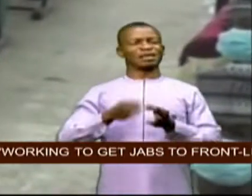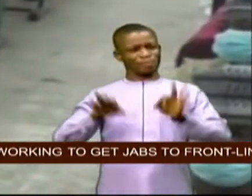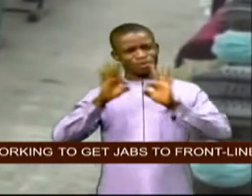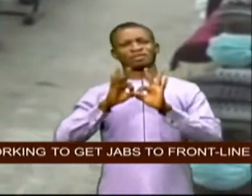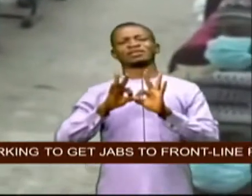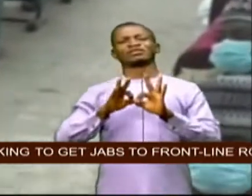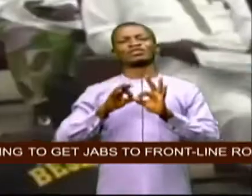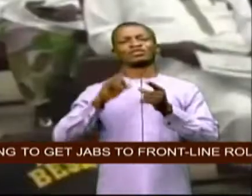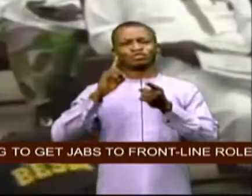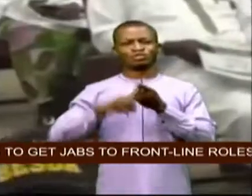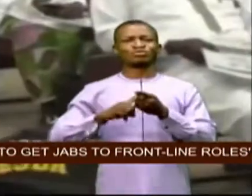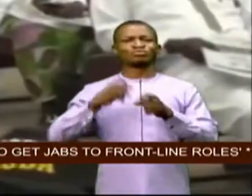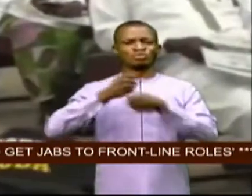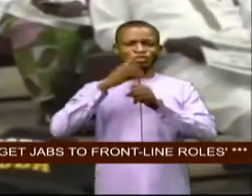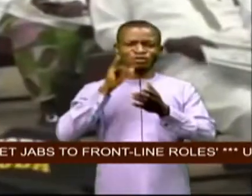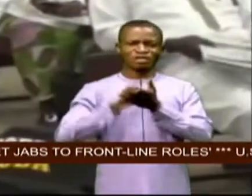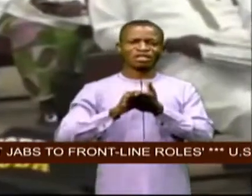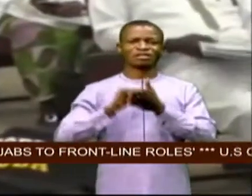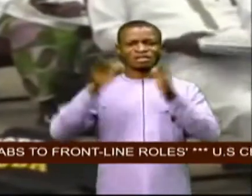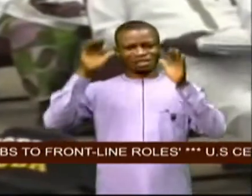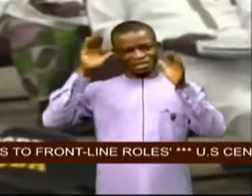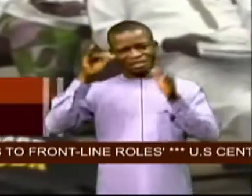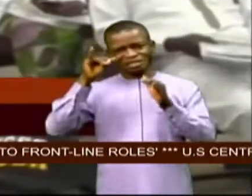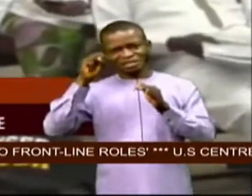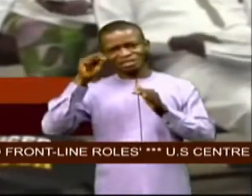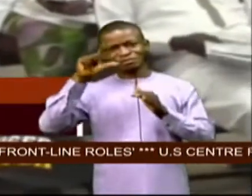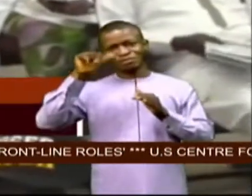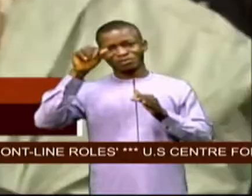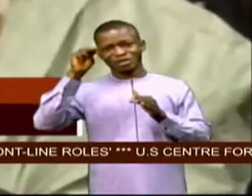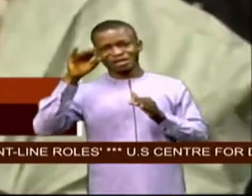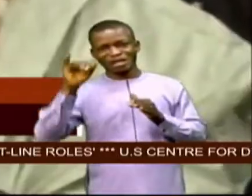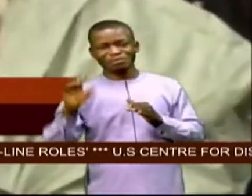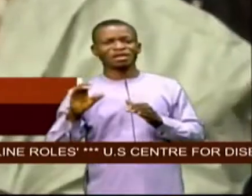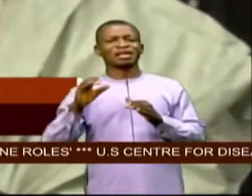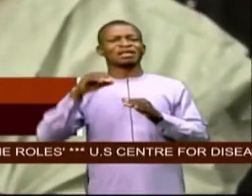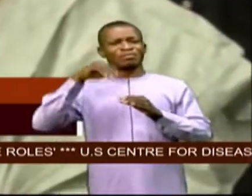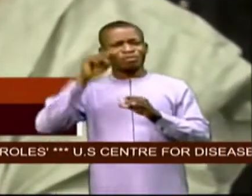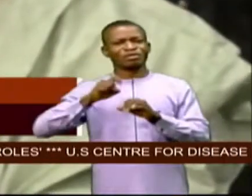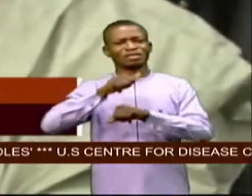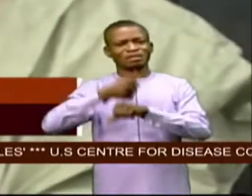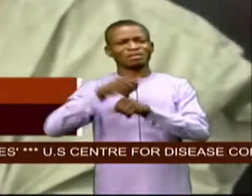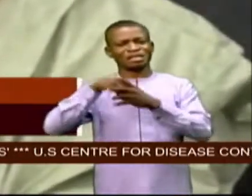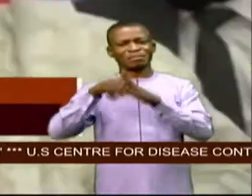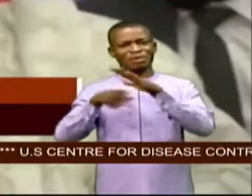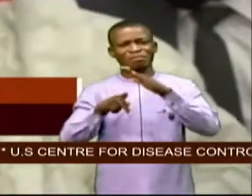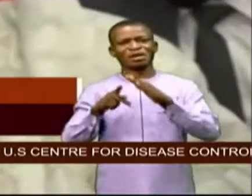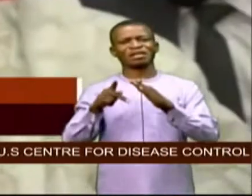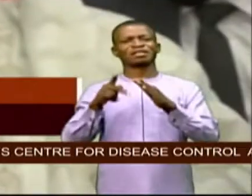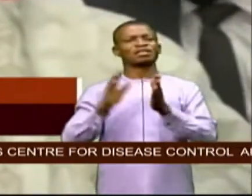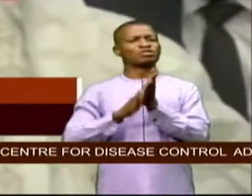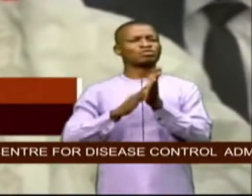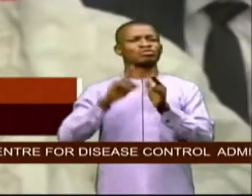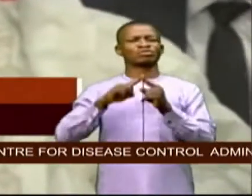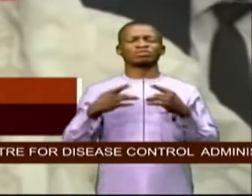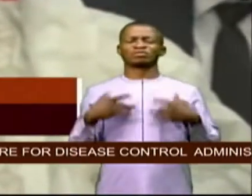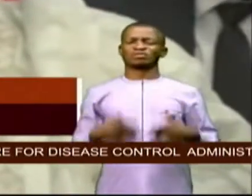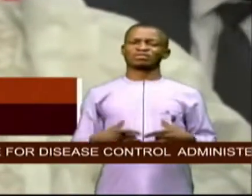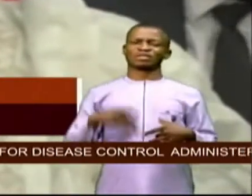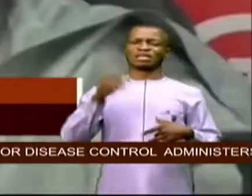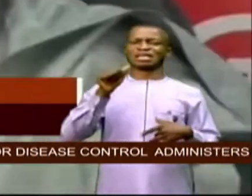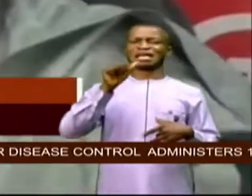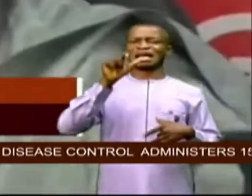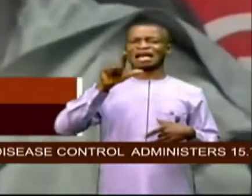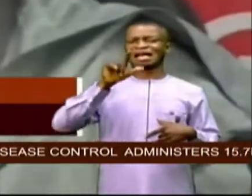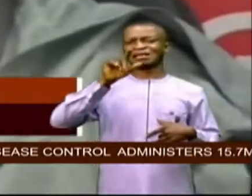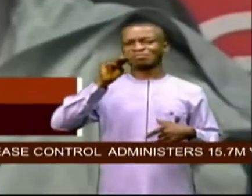integrate islamic and western education in western schools in order to discourage the alamajiri system in the society he ordered